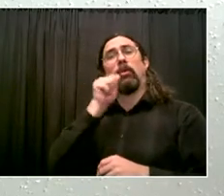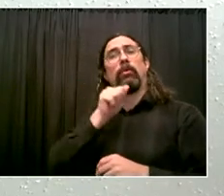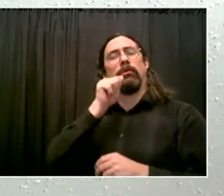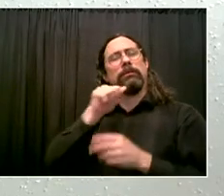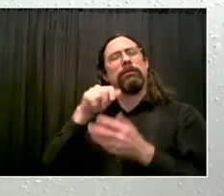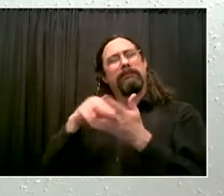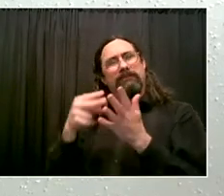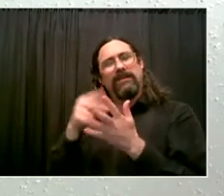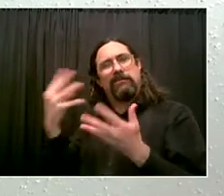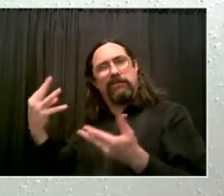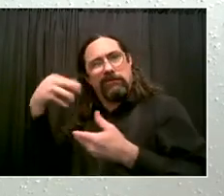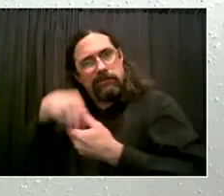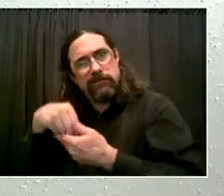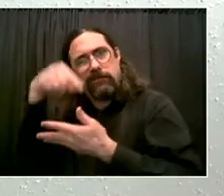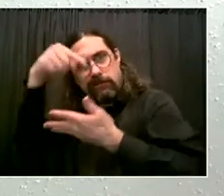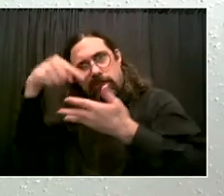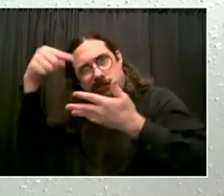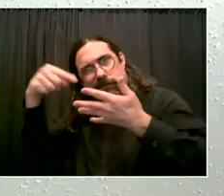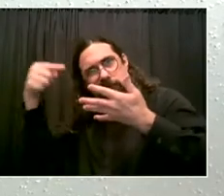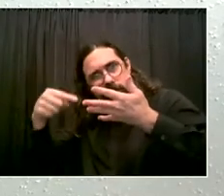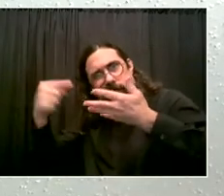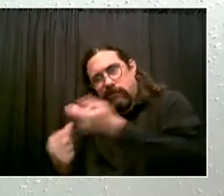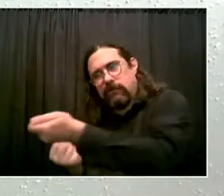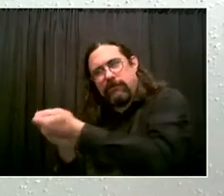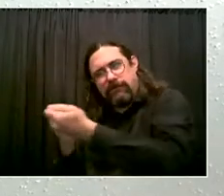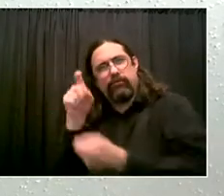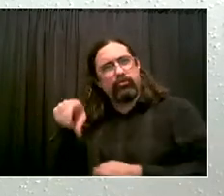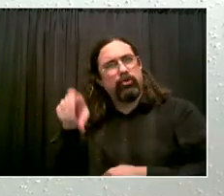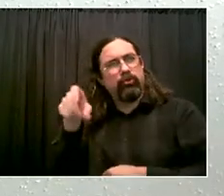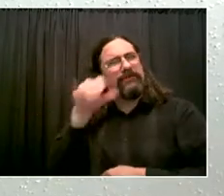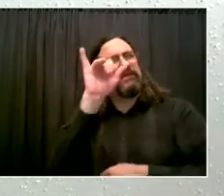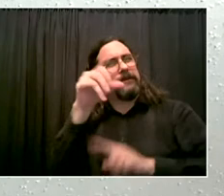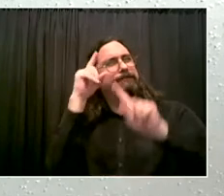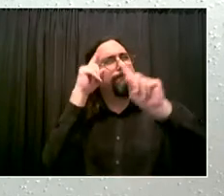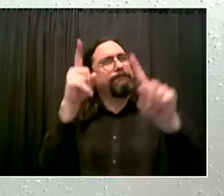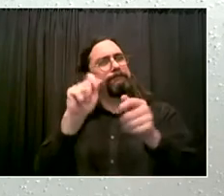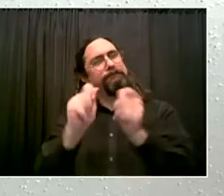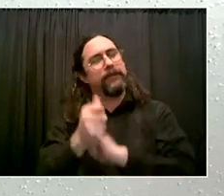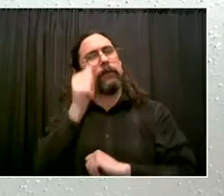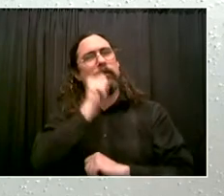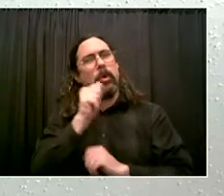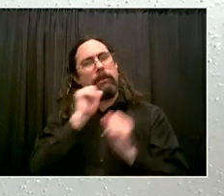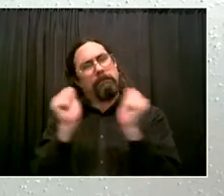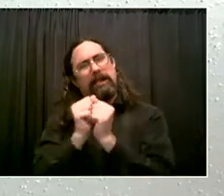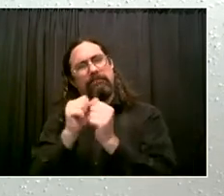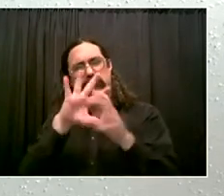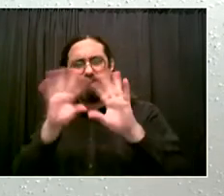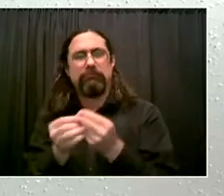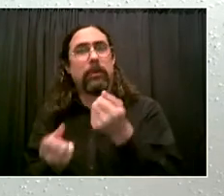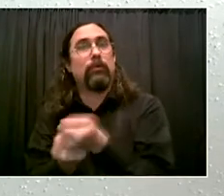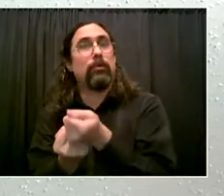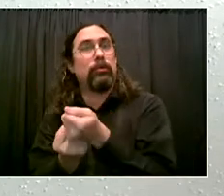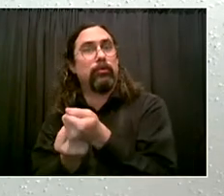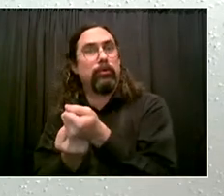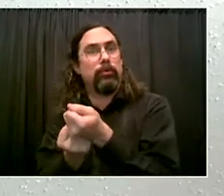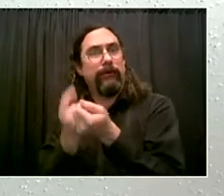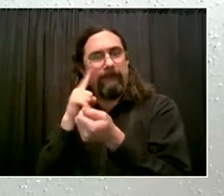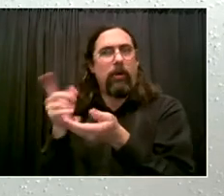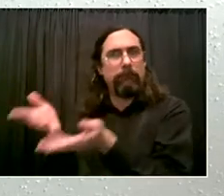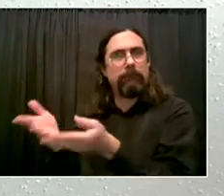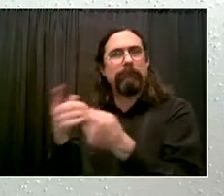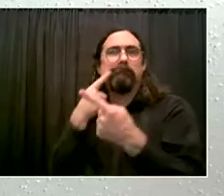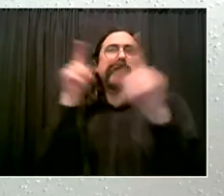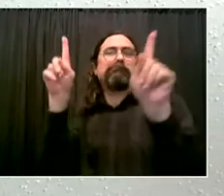the likelihood that they will commit a new offense. Parolees are, as we see, coming